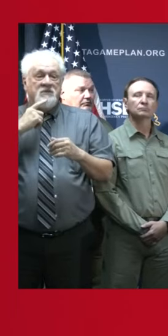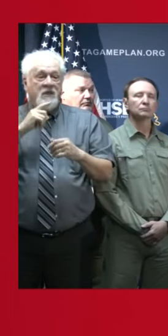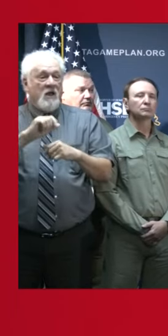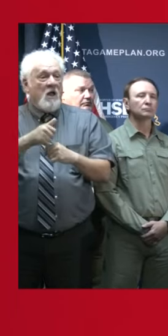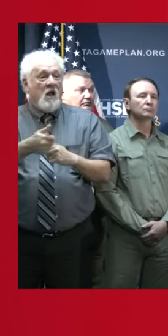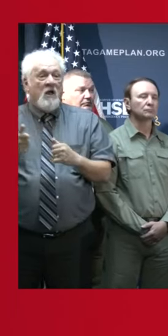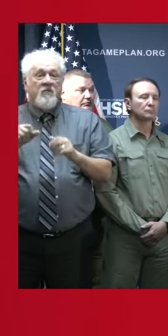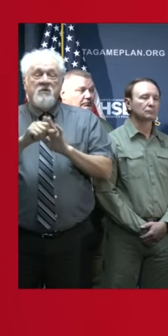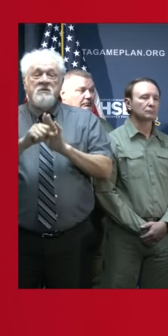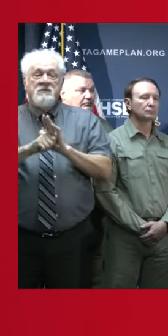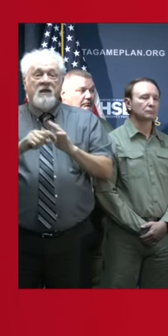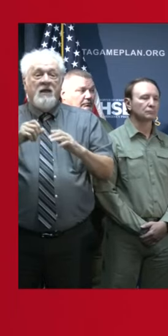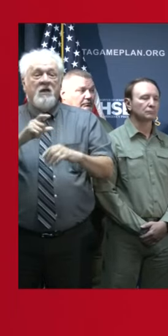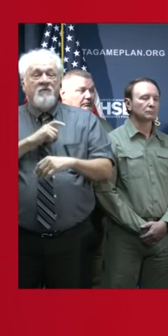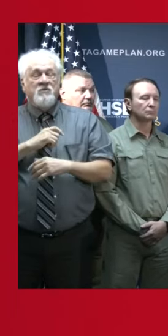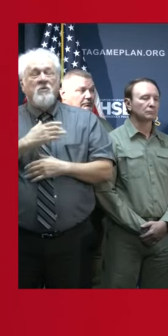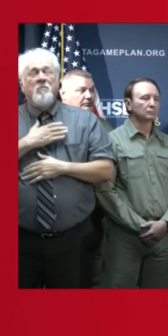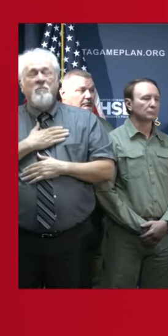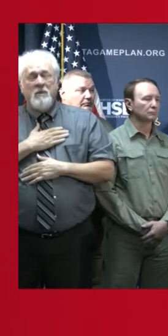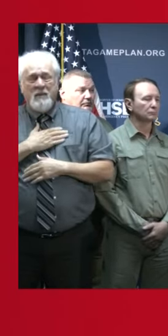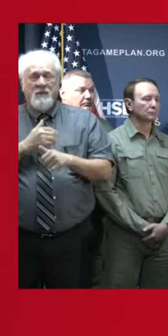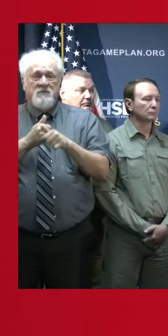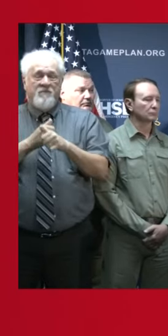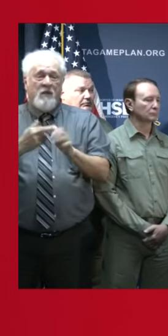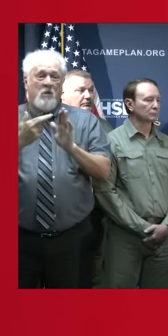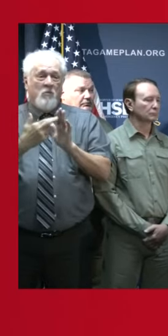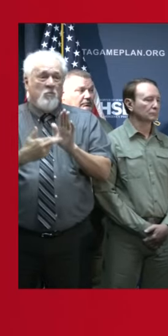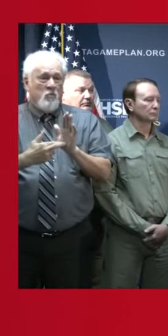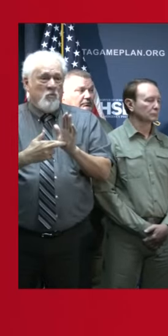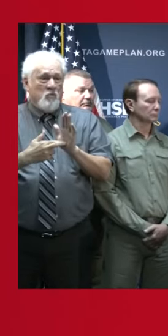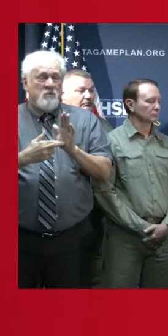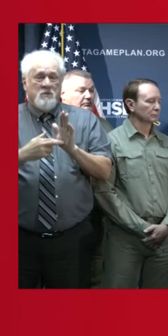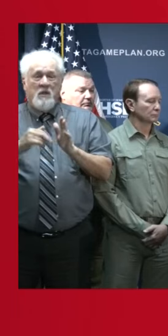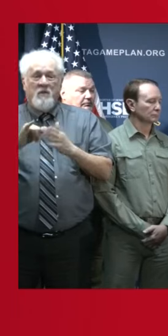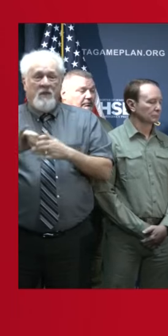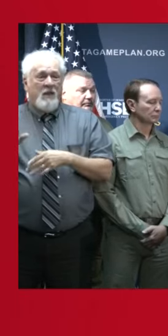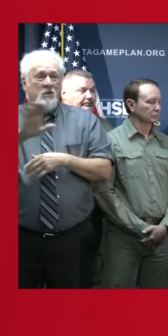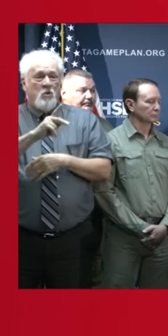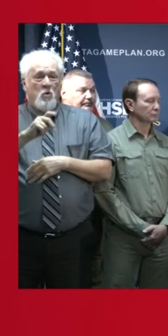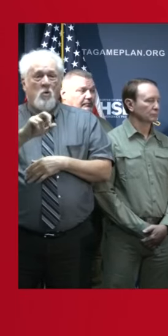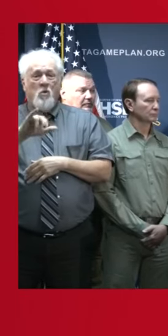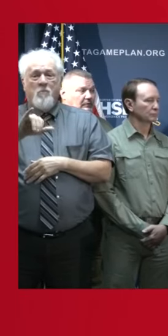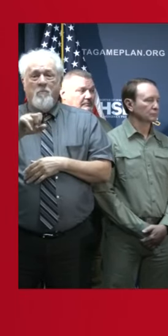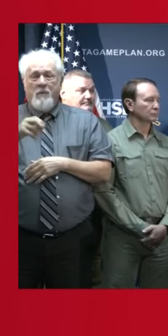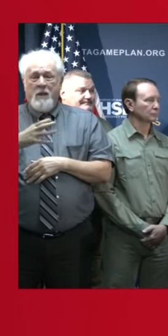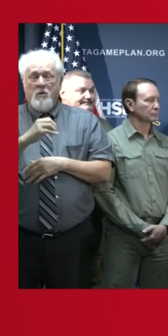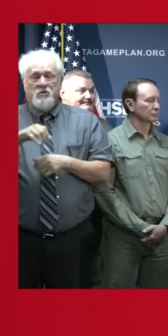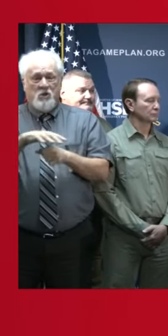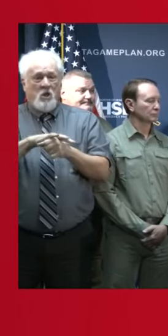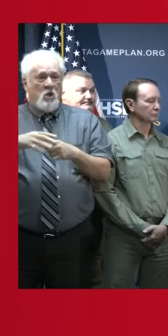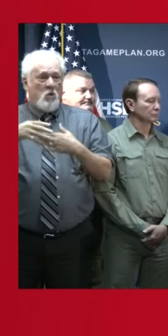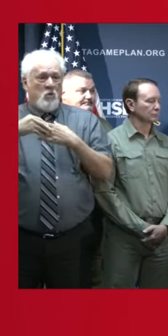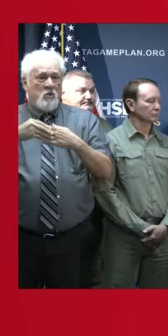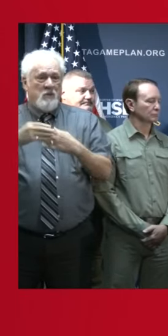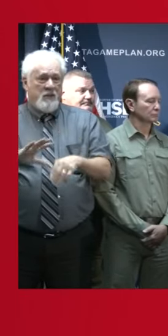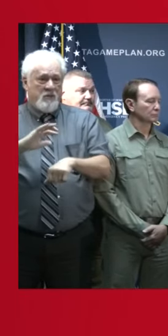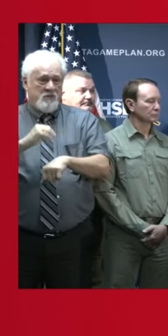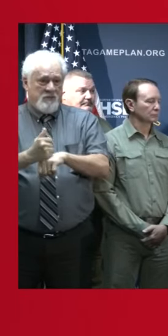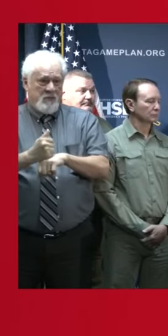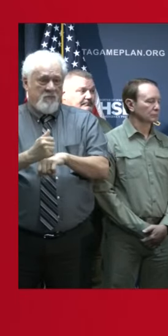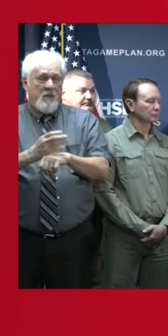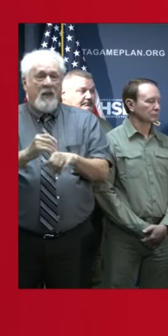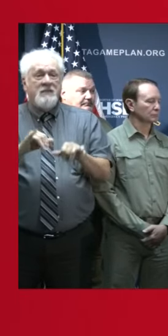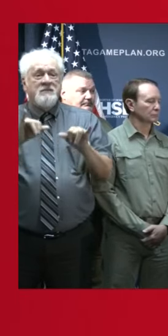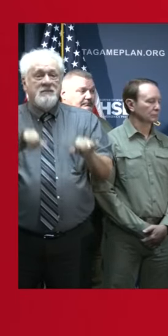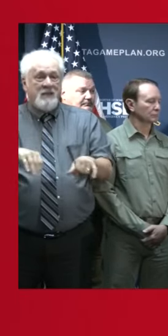officials, please follow the rules and regulations that your parish and local leaders have put in place and remain